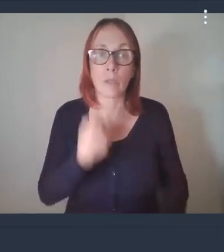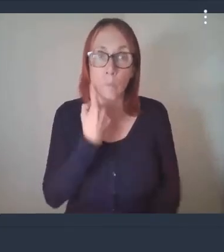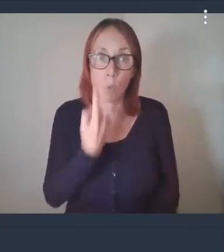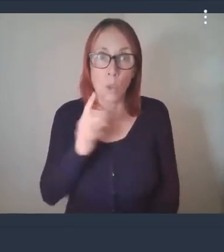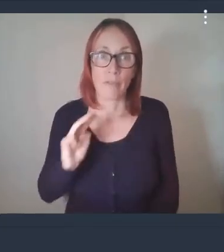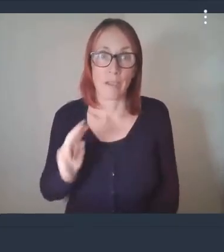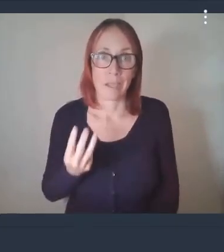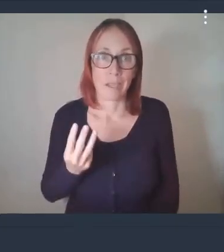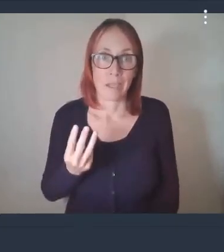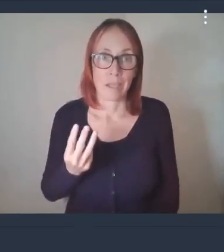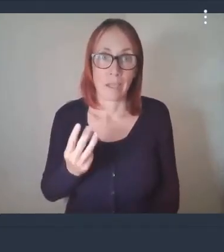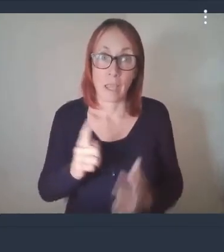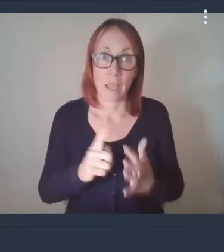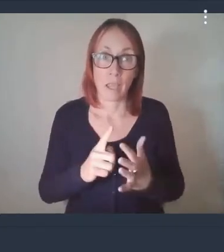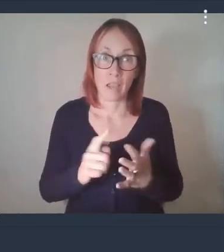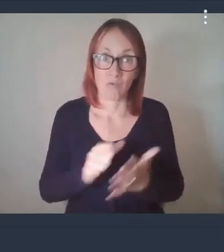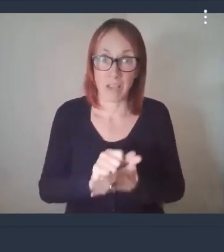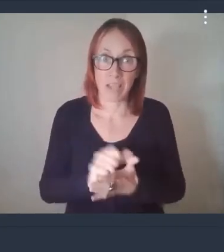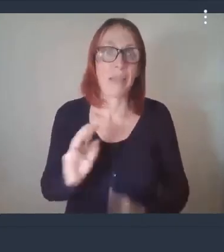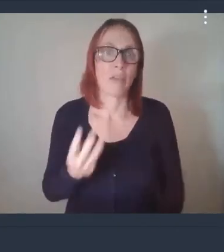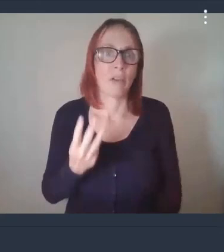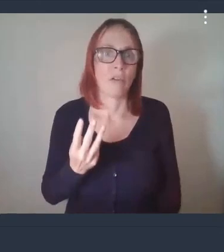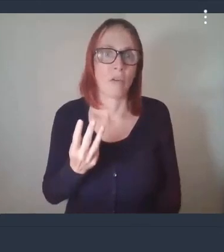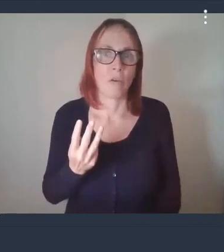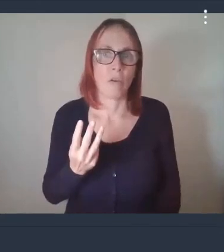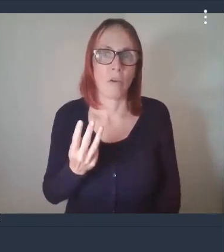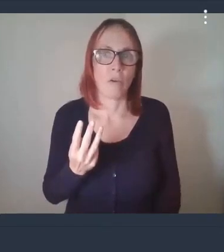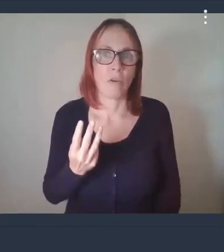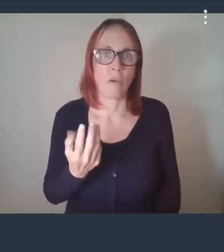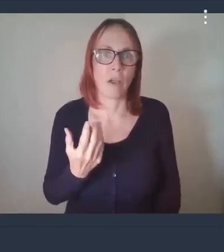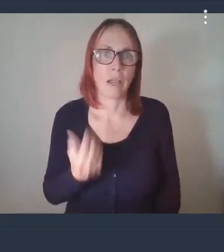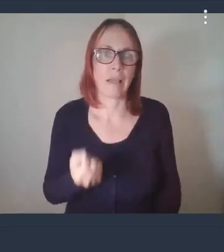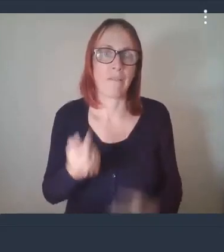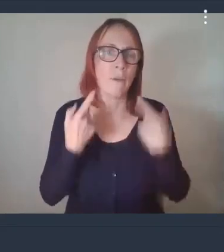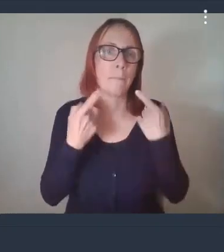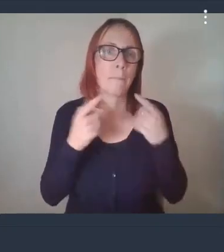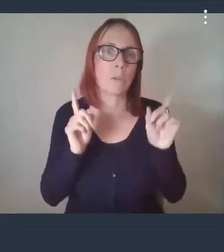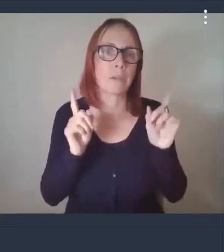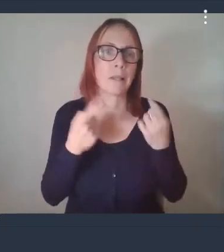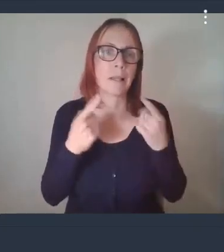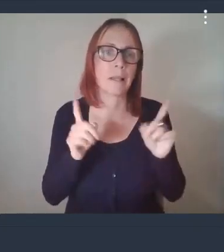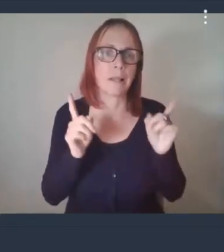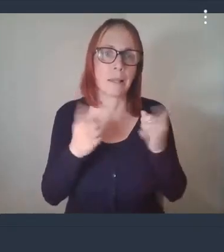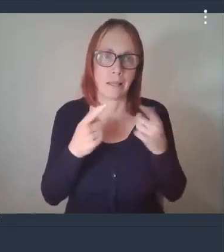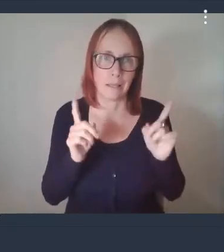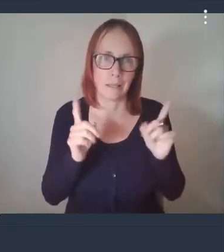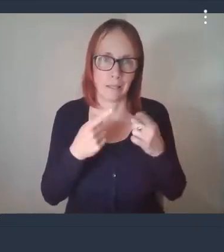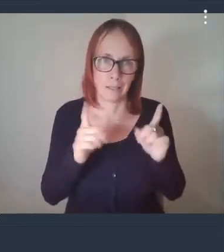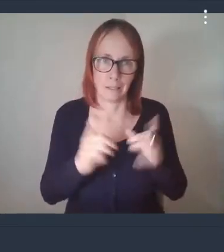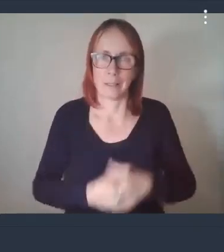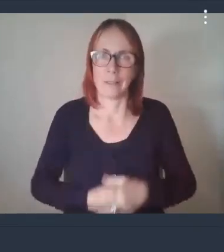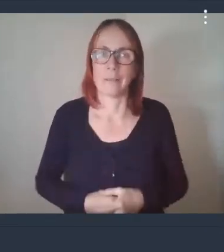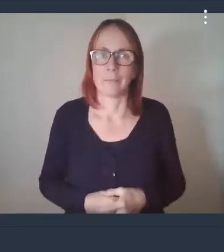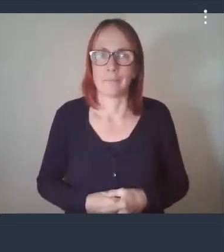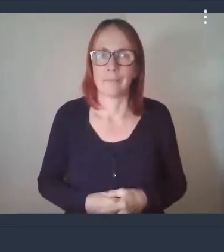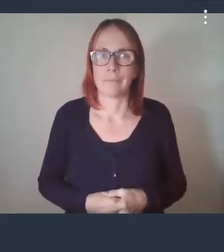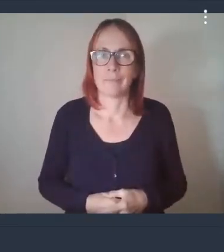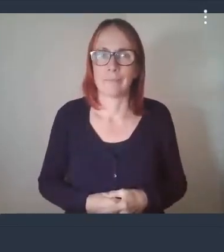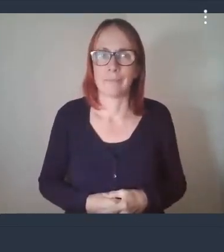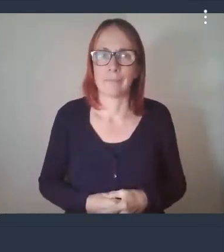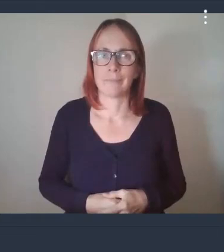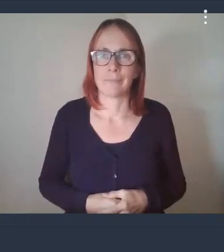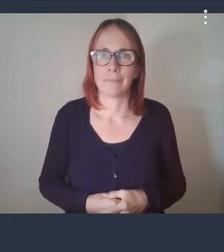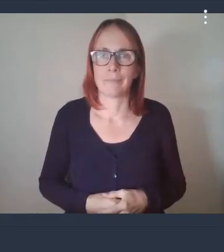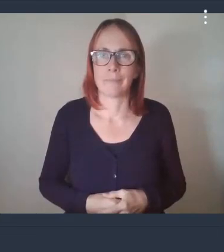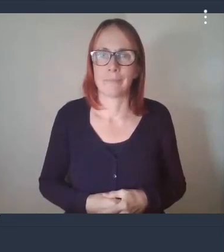is it elric we have music from elric elie hutcherson so please